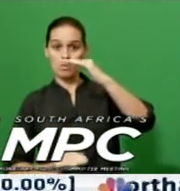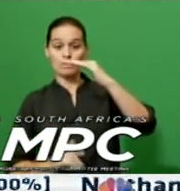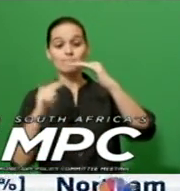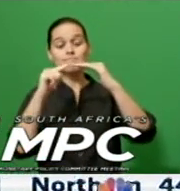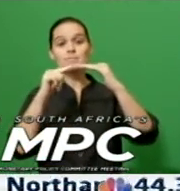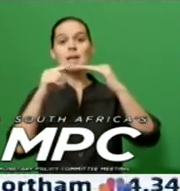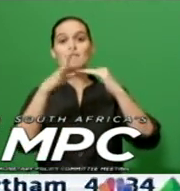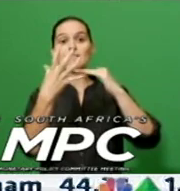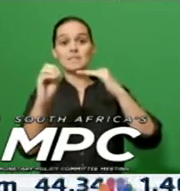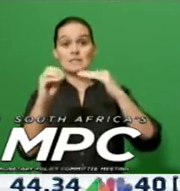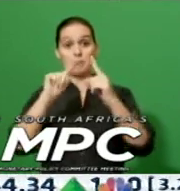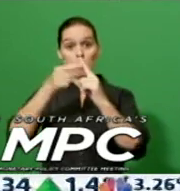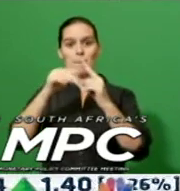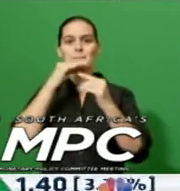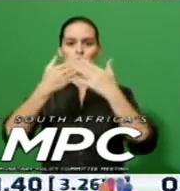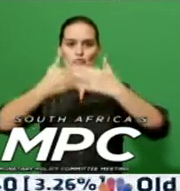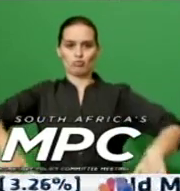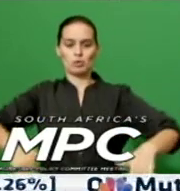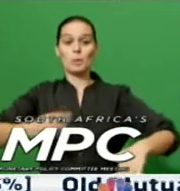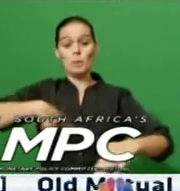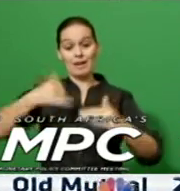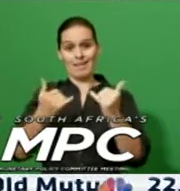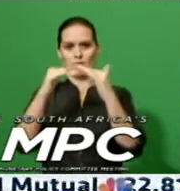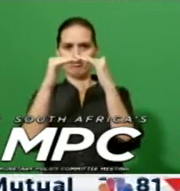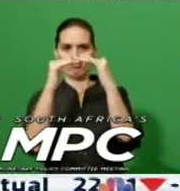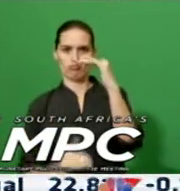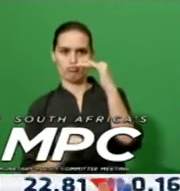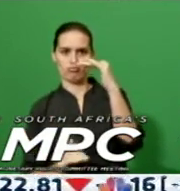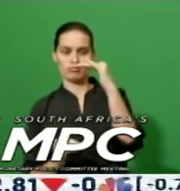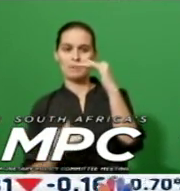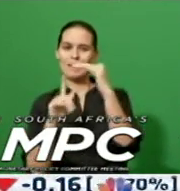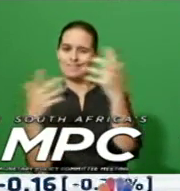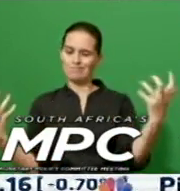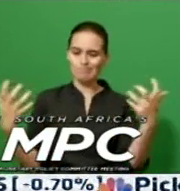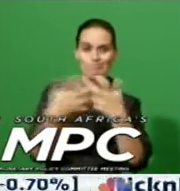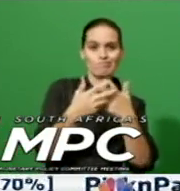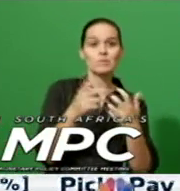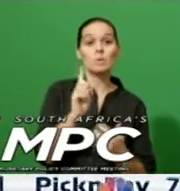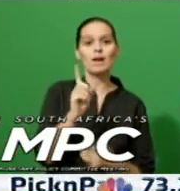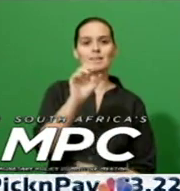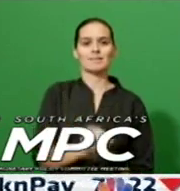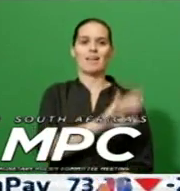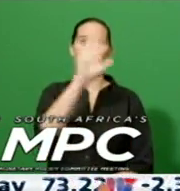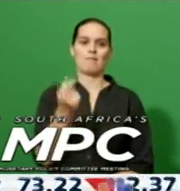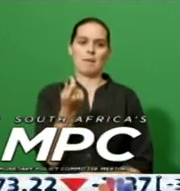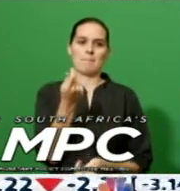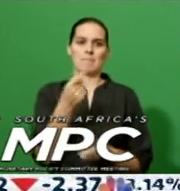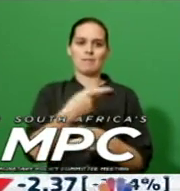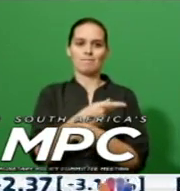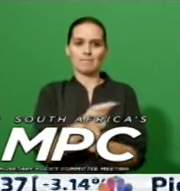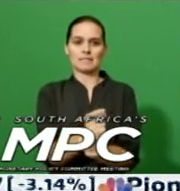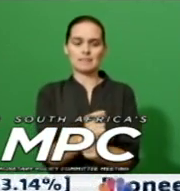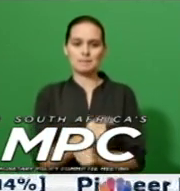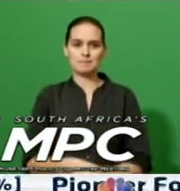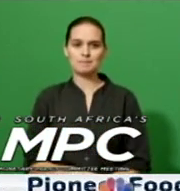level of 50 index points, broadly aligned with weakness in gross fixed capital formation.